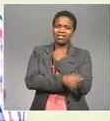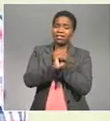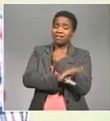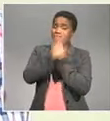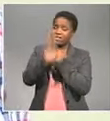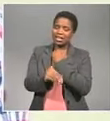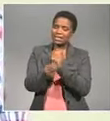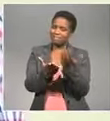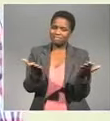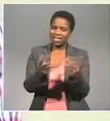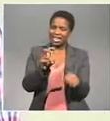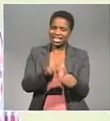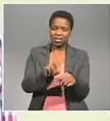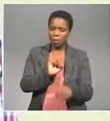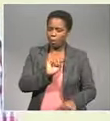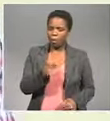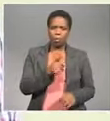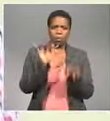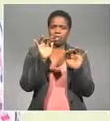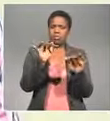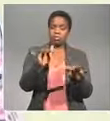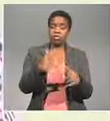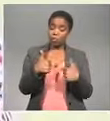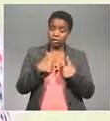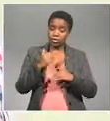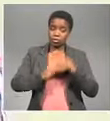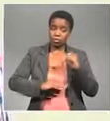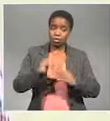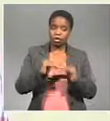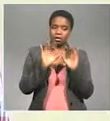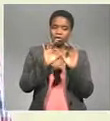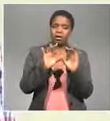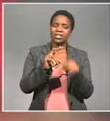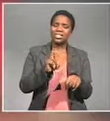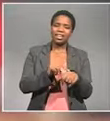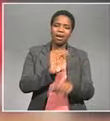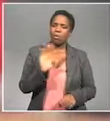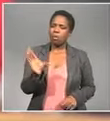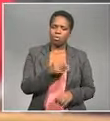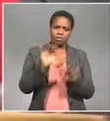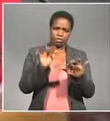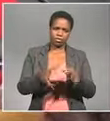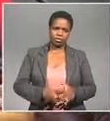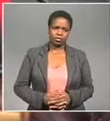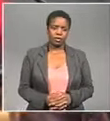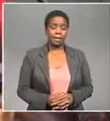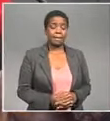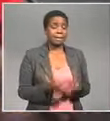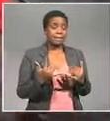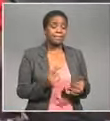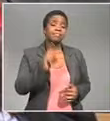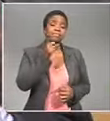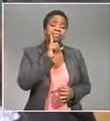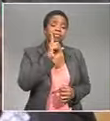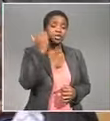say it needs everybody for us for us to build it you need everybody now all eyes are on